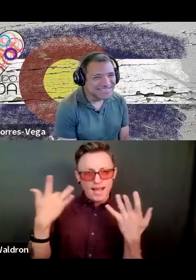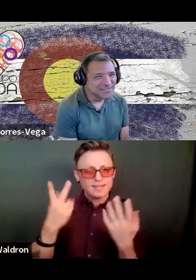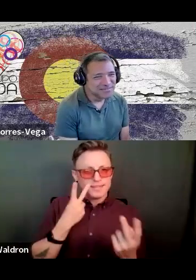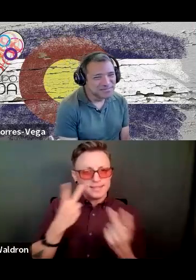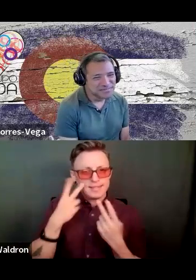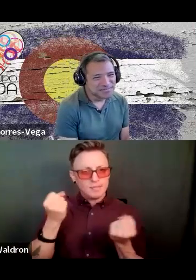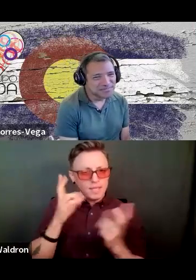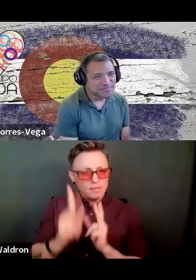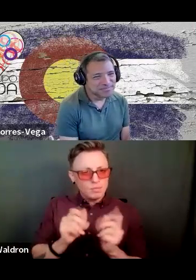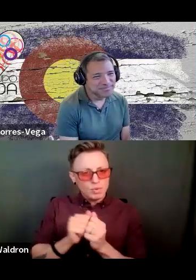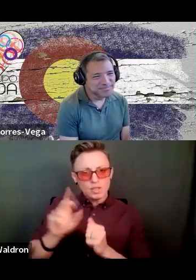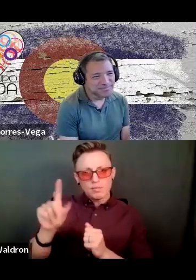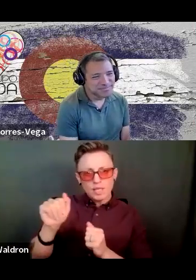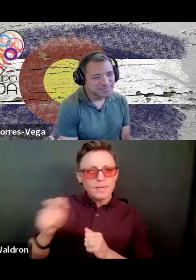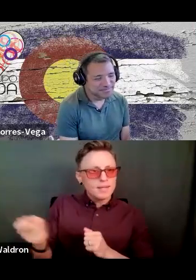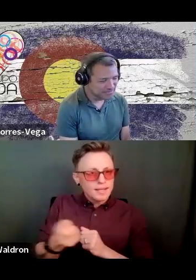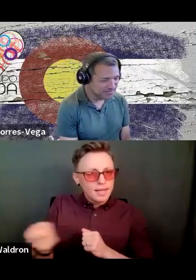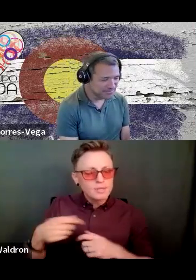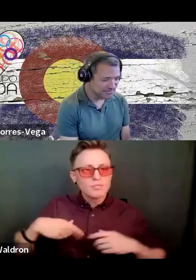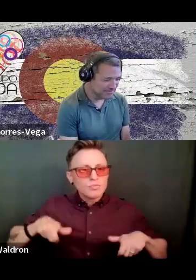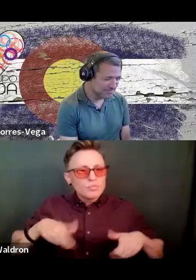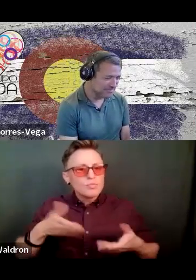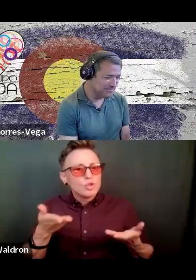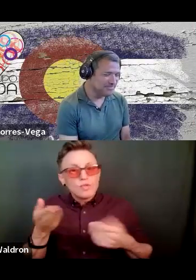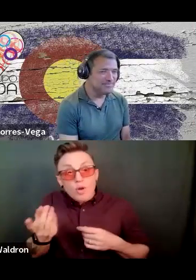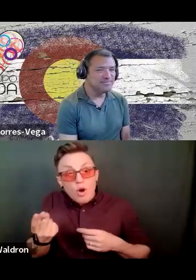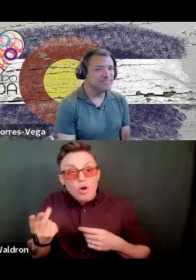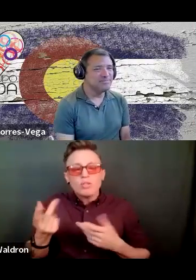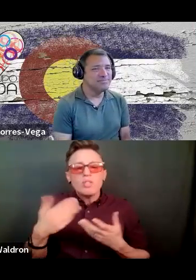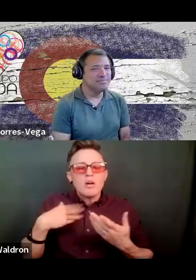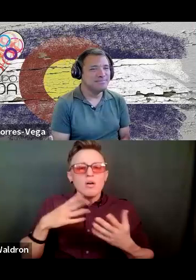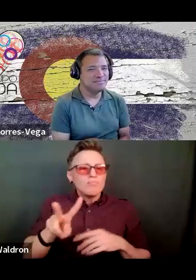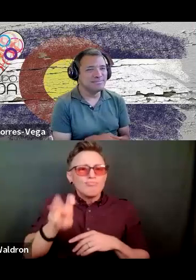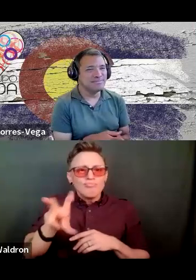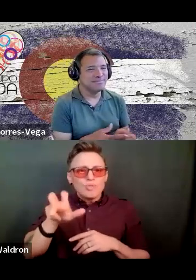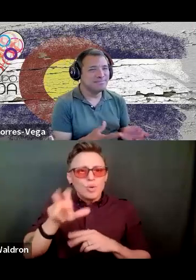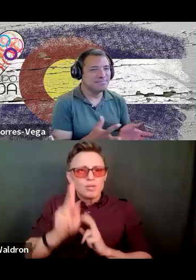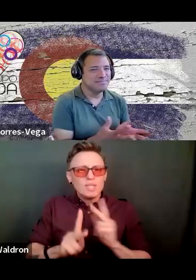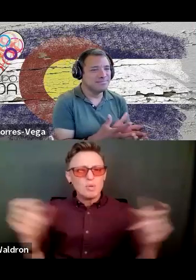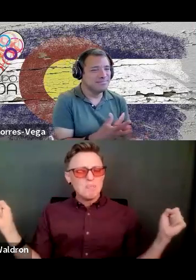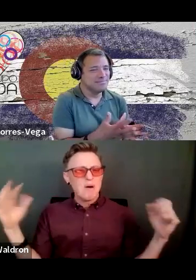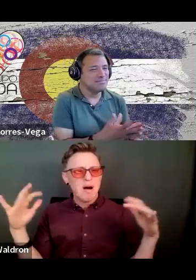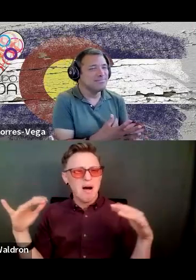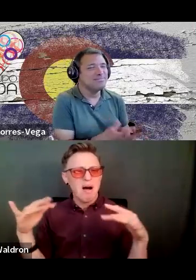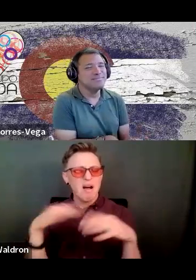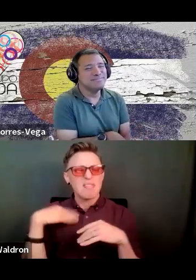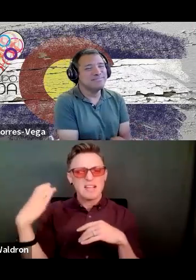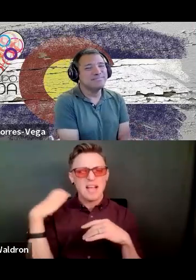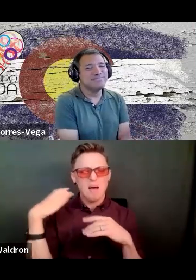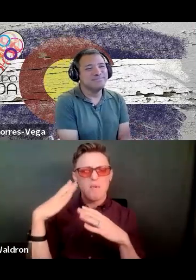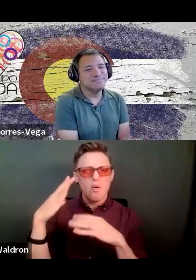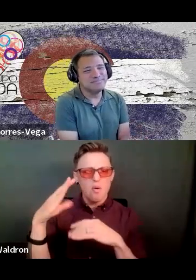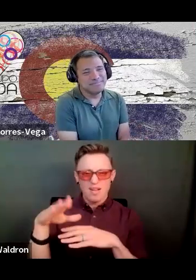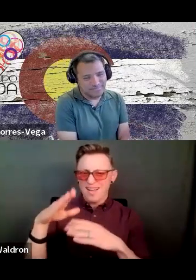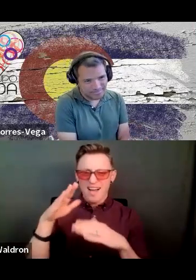with disabilities, whether it's the canes or the wheelchairs or service dogs, hundreds, literally over 200 to 300 people at the Capitol on the House